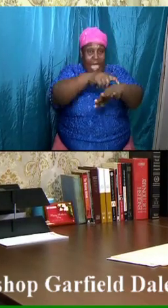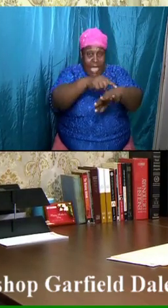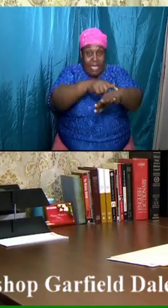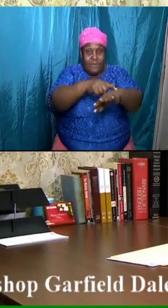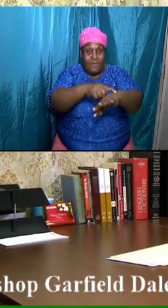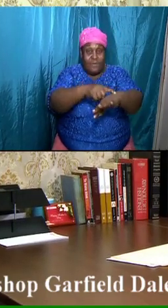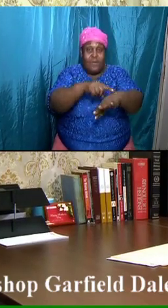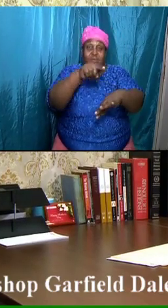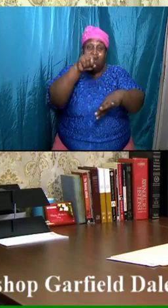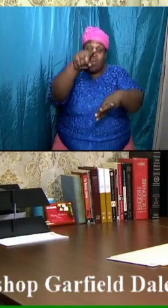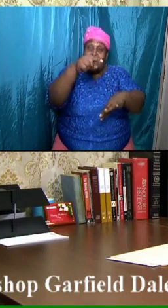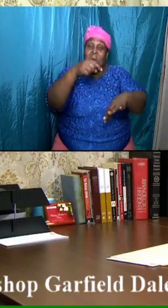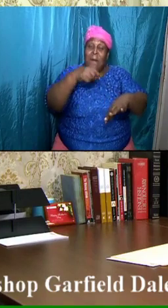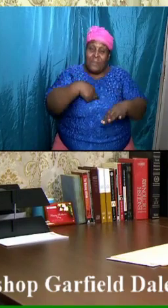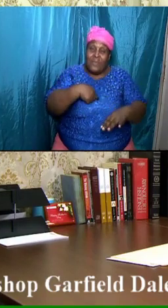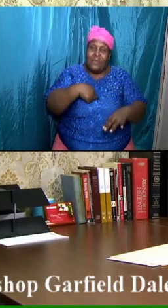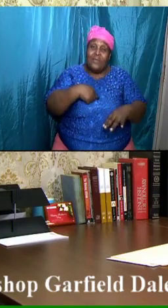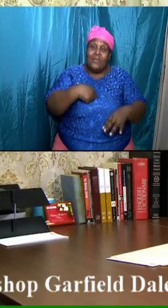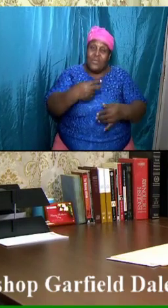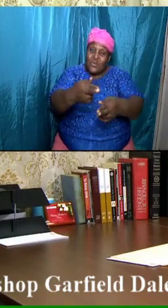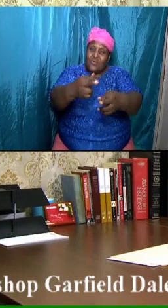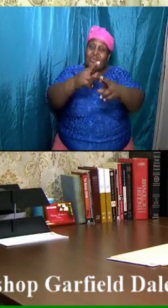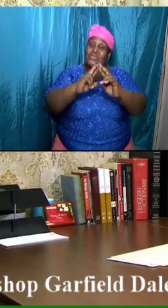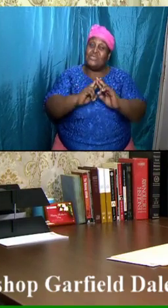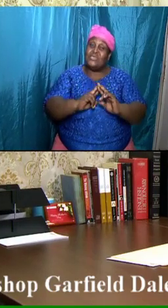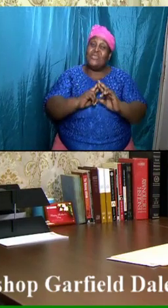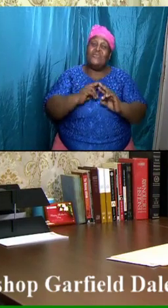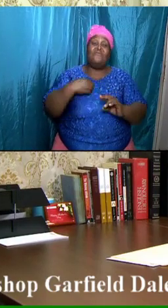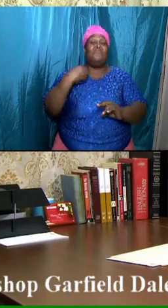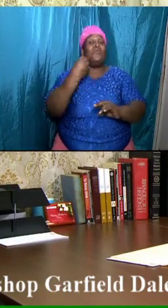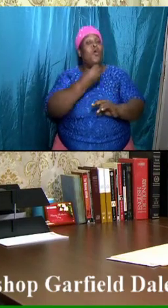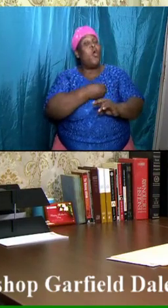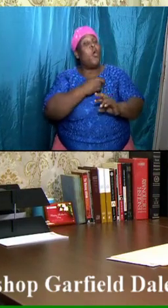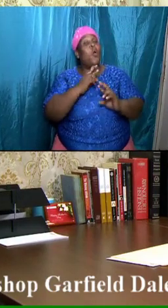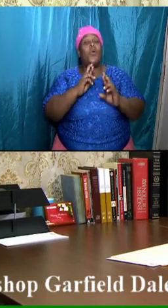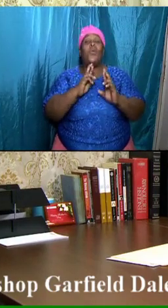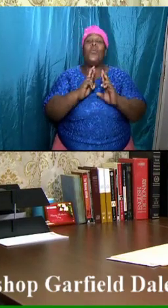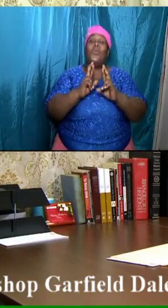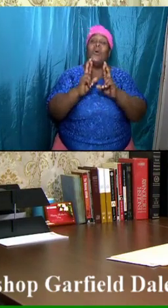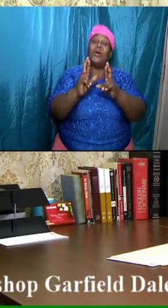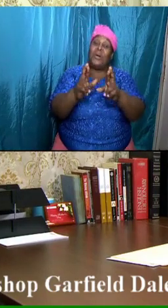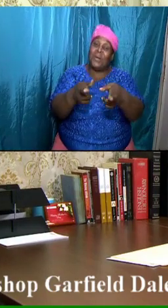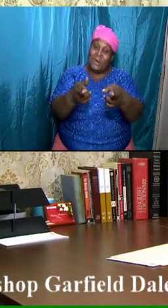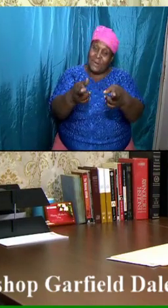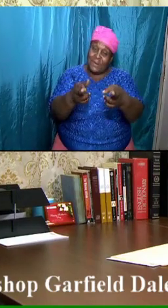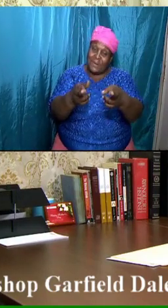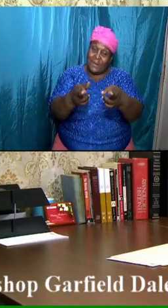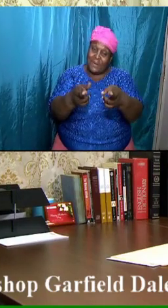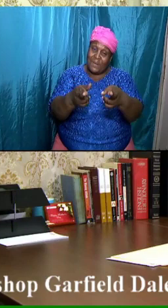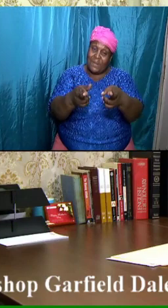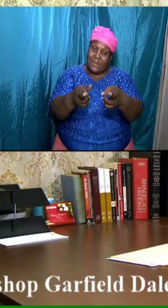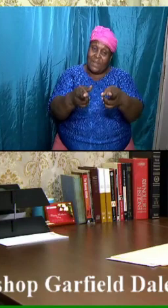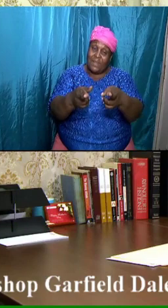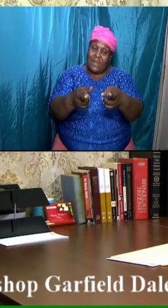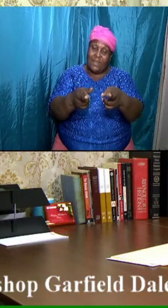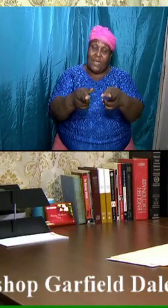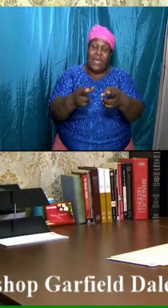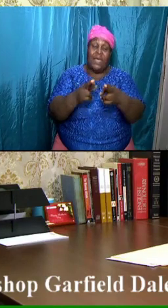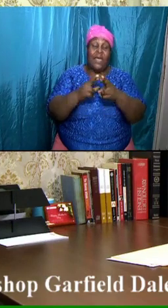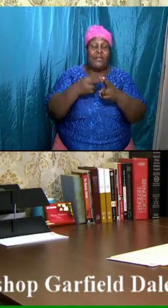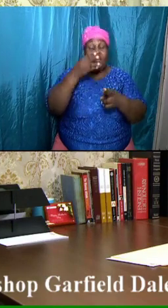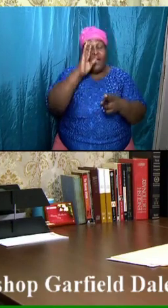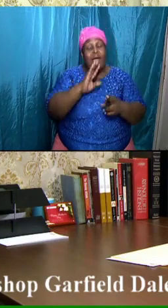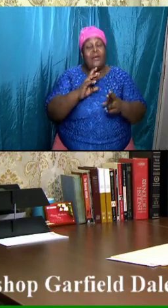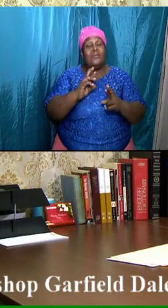rewarding for the sins. And God will reward them and reward those who are worthy of